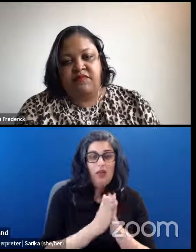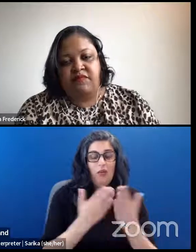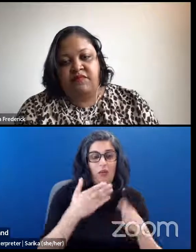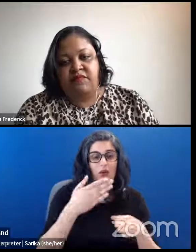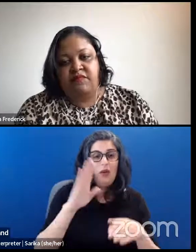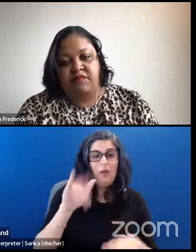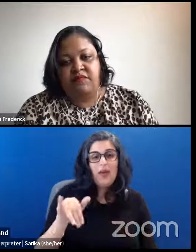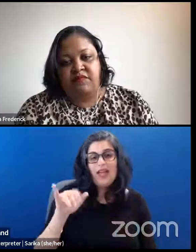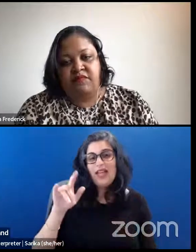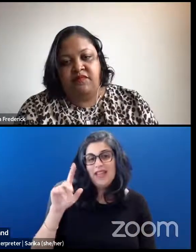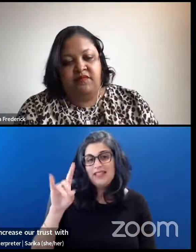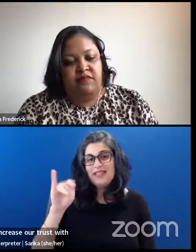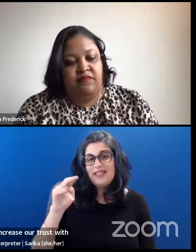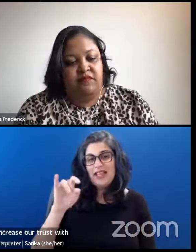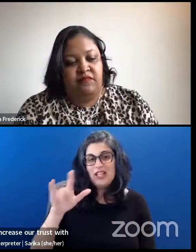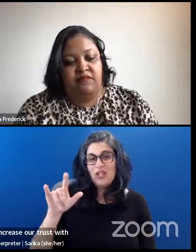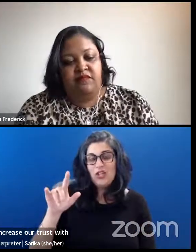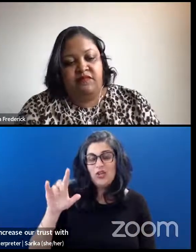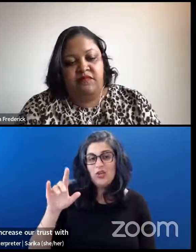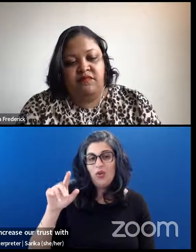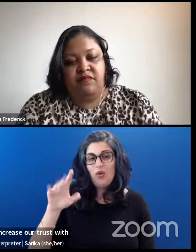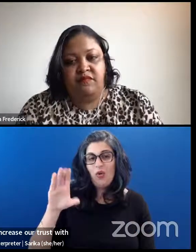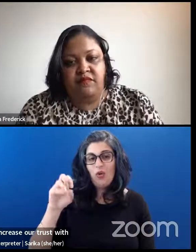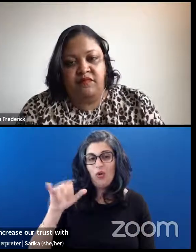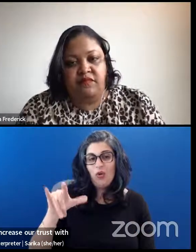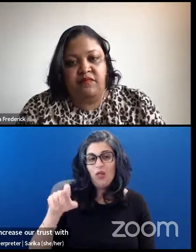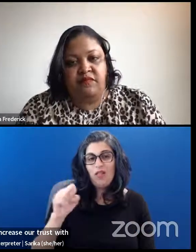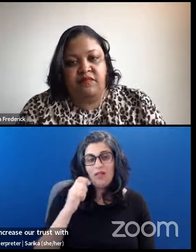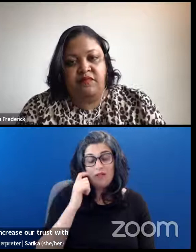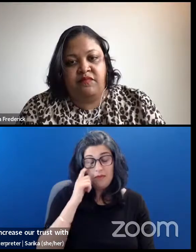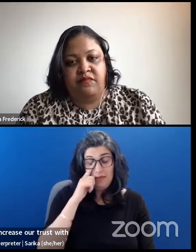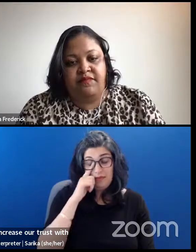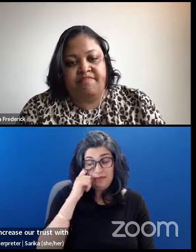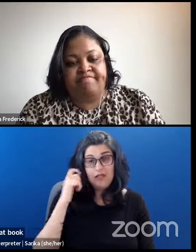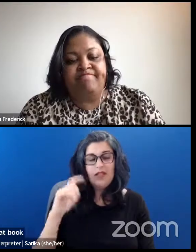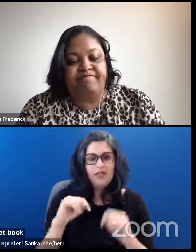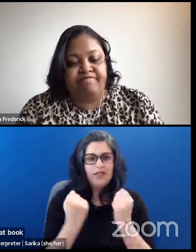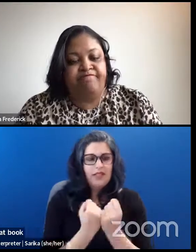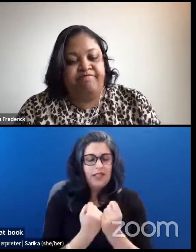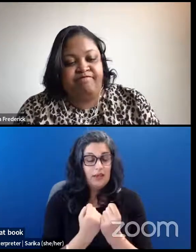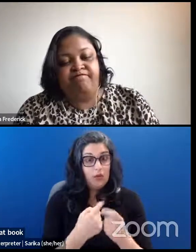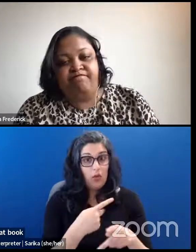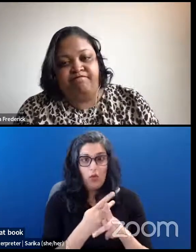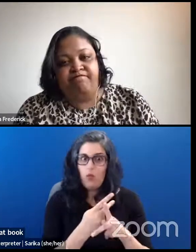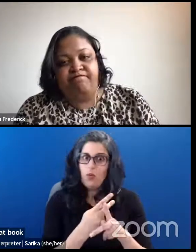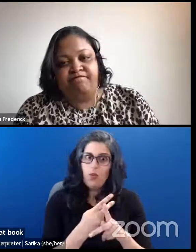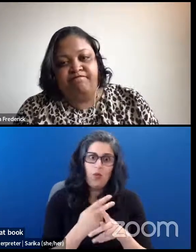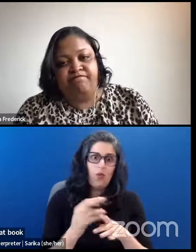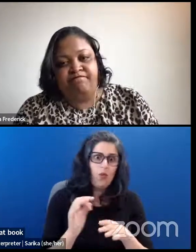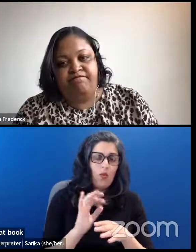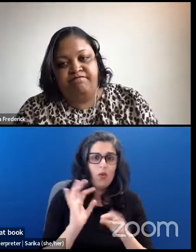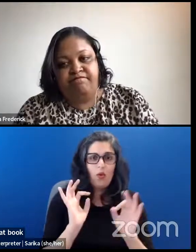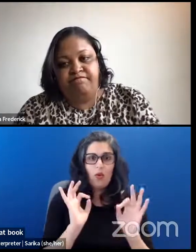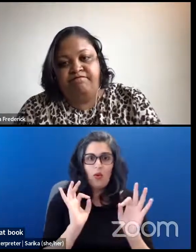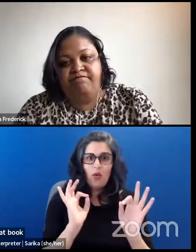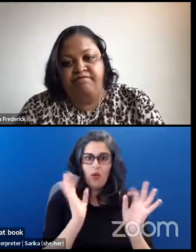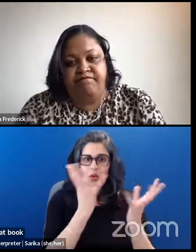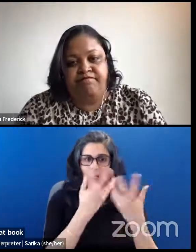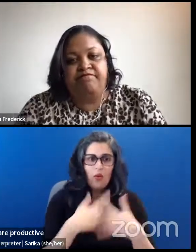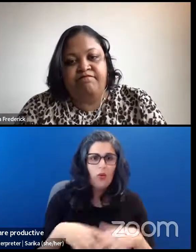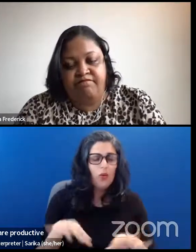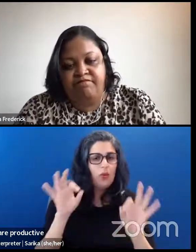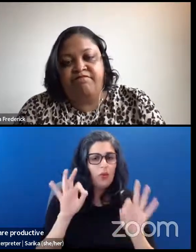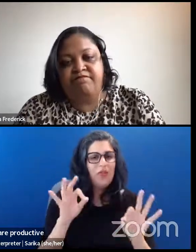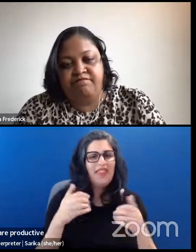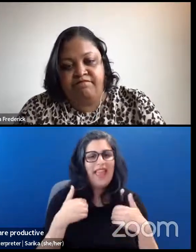you know, teams that are highly productive, often have a culture in which these kinds of conversations, these kinds of activities that LT was talking